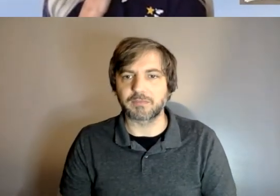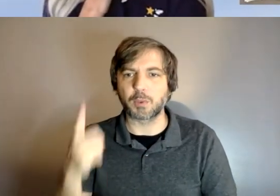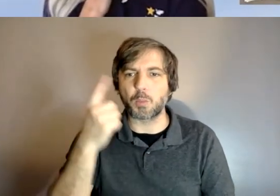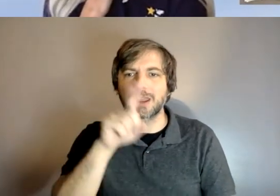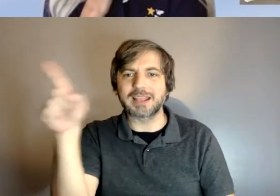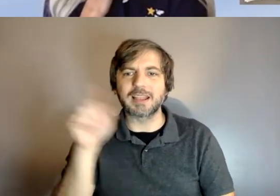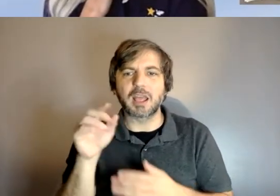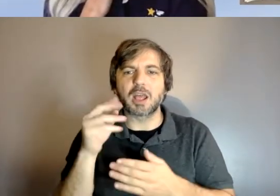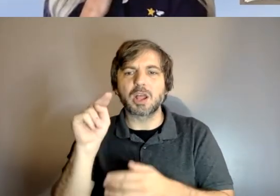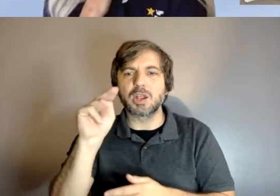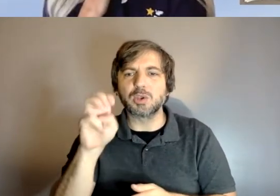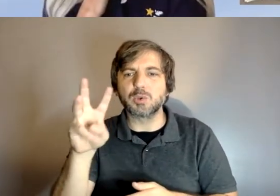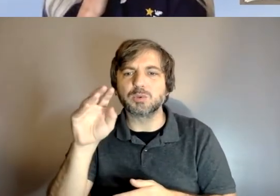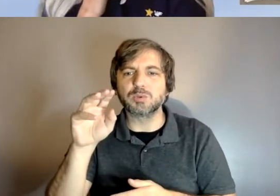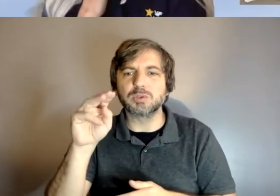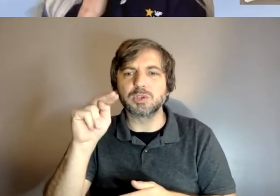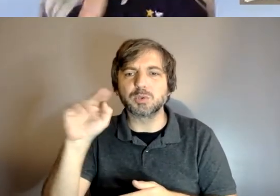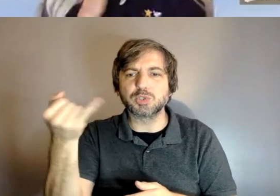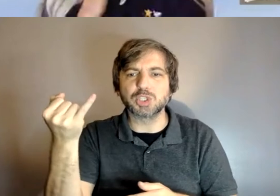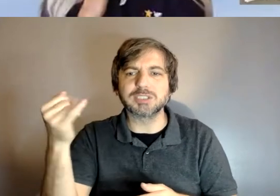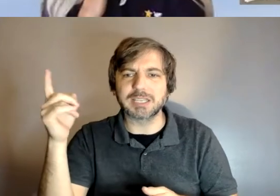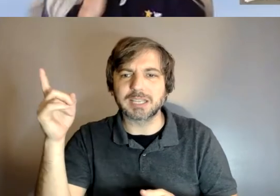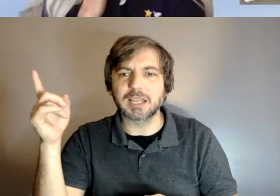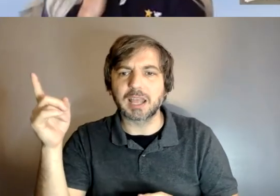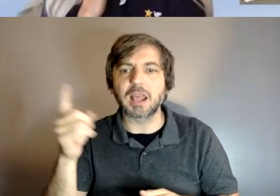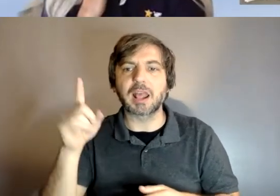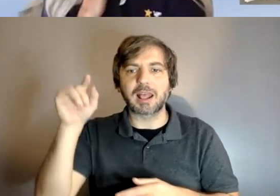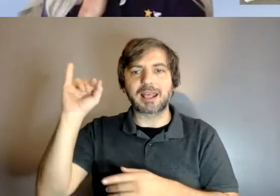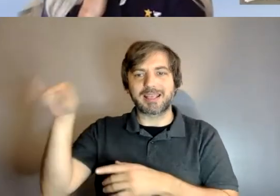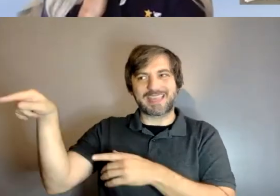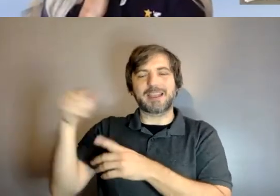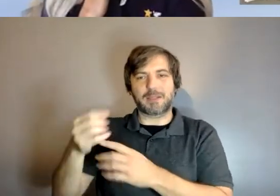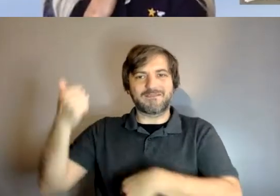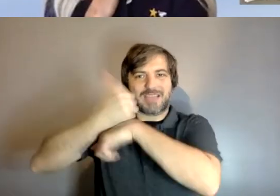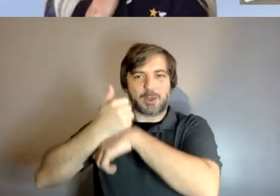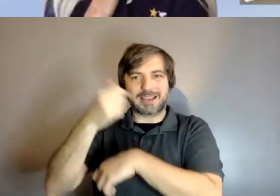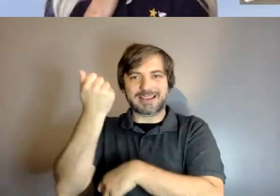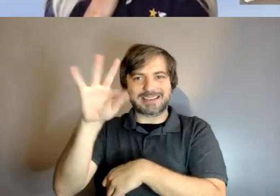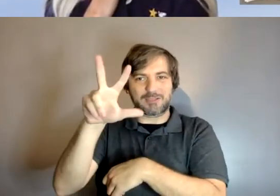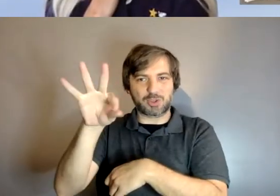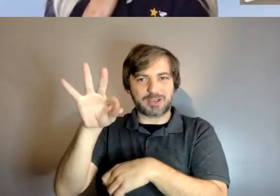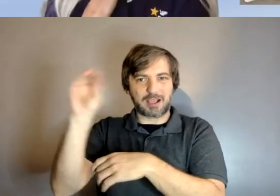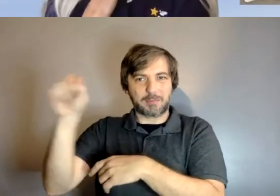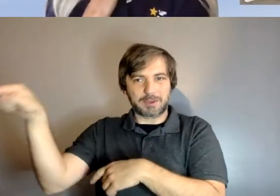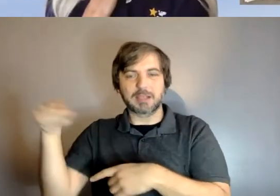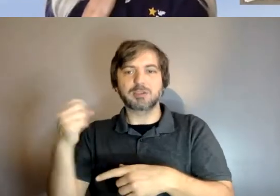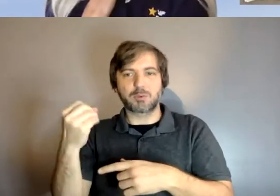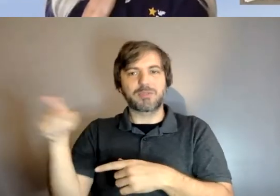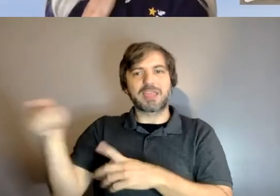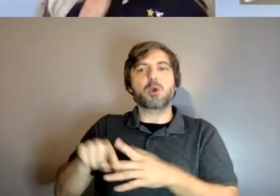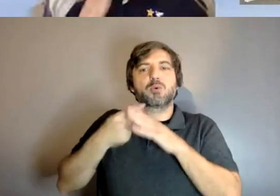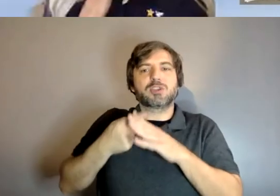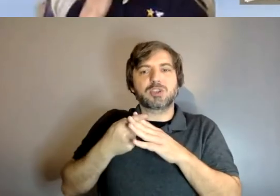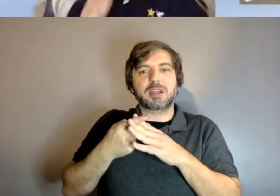first guy like major um guide dog school that was founded in 1939 so they and they were originally actually